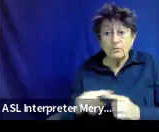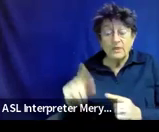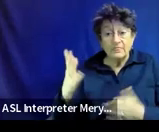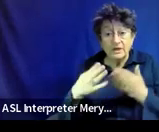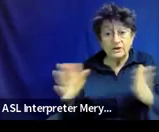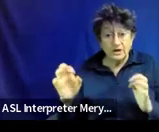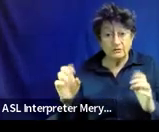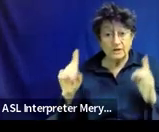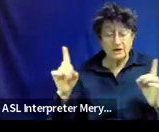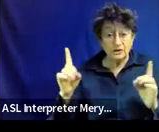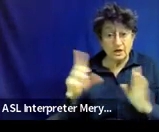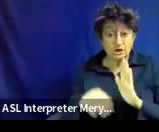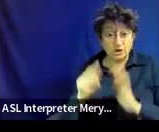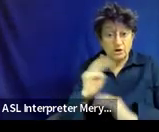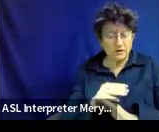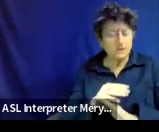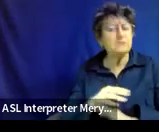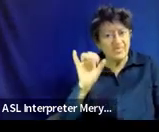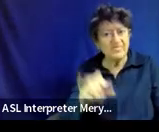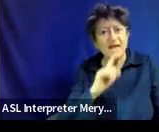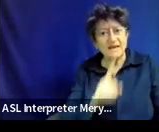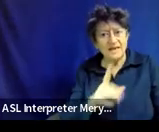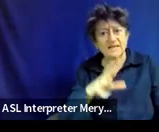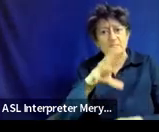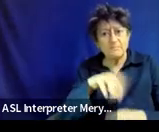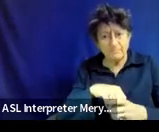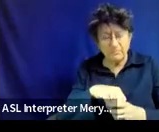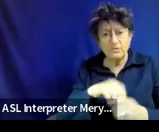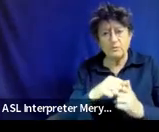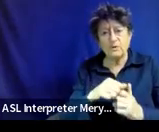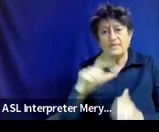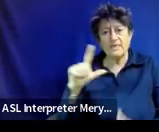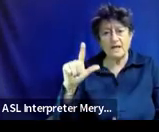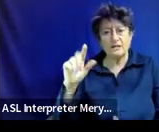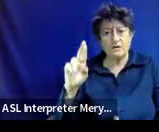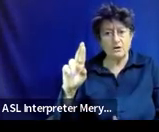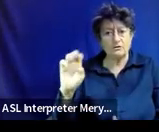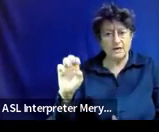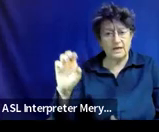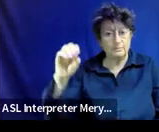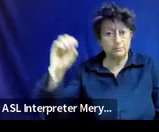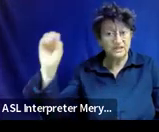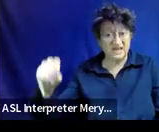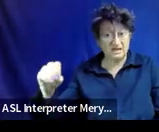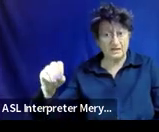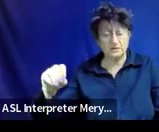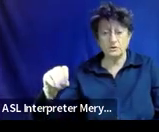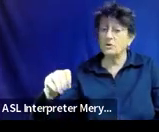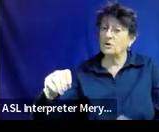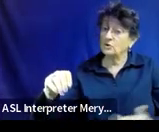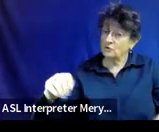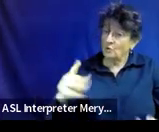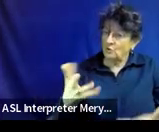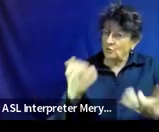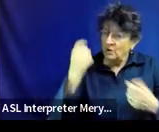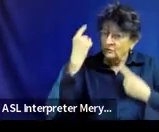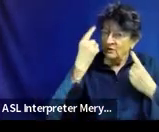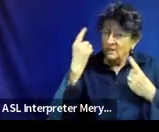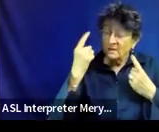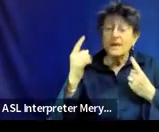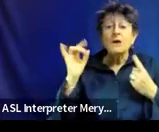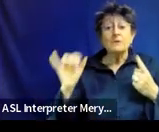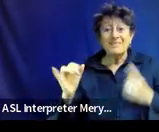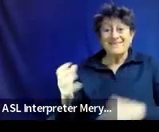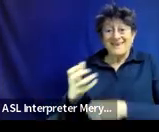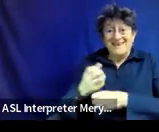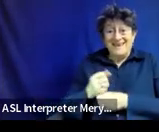is part of that LRE percentage. So you really just want to think about are they receiving that same access to the gen